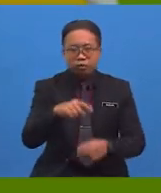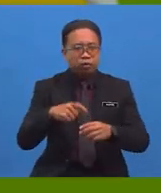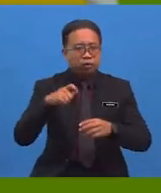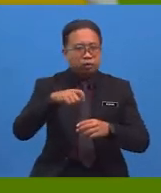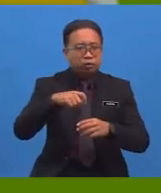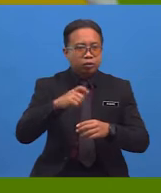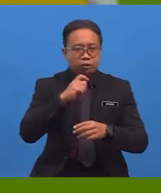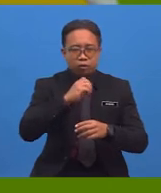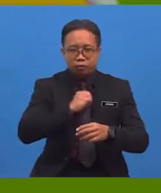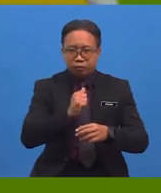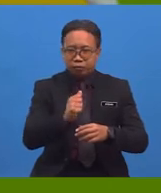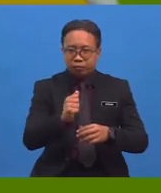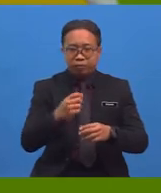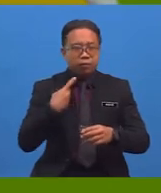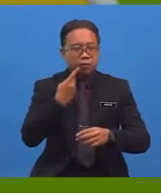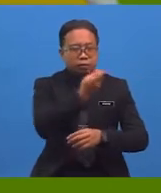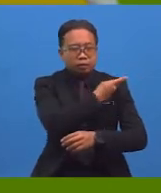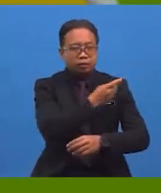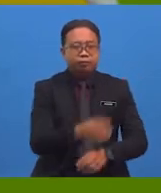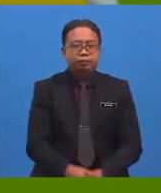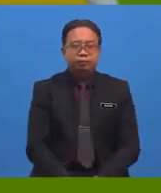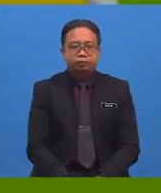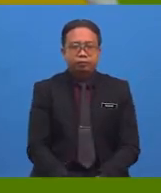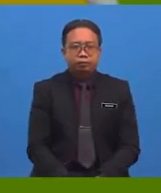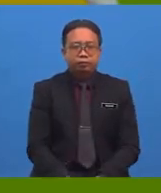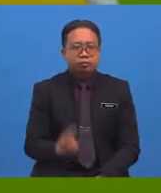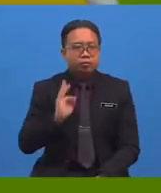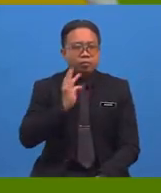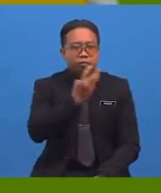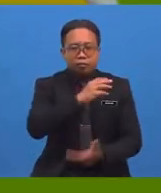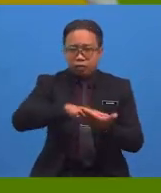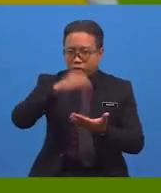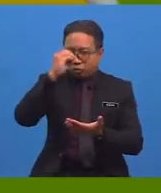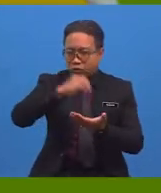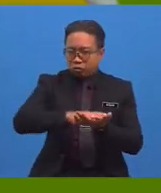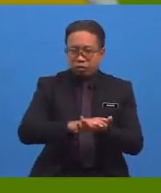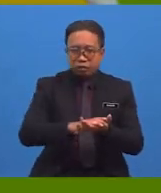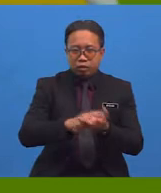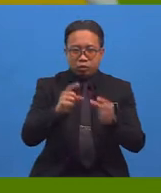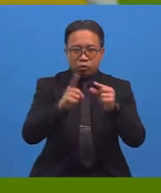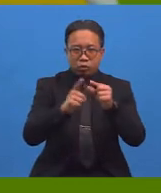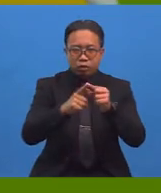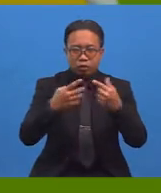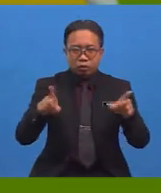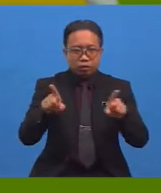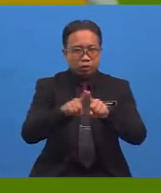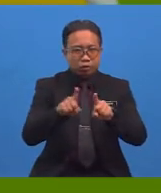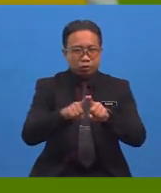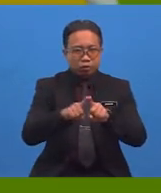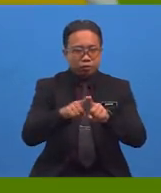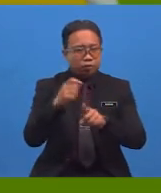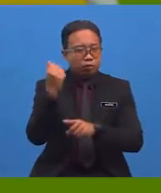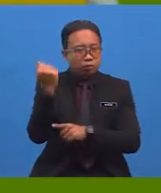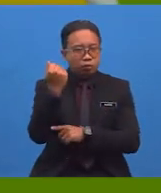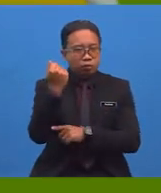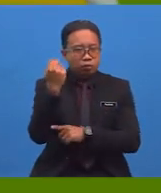Isn't the English language fun to explore? We got to learn about words that we have the same or